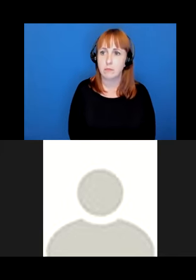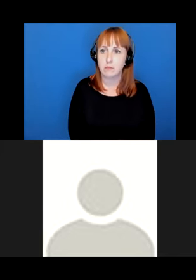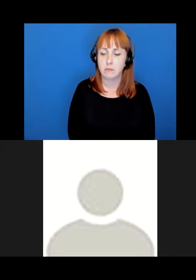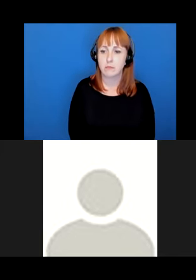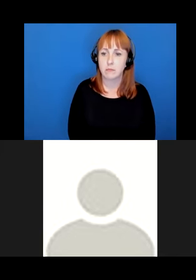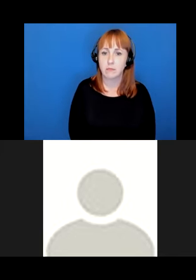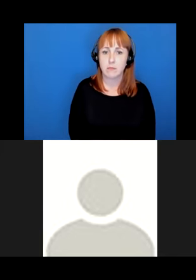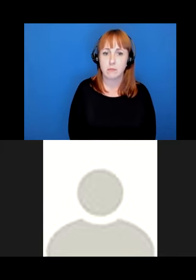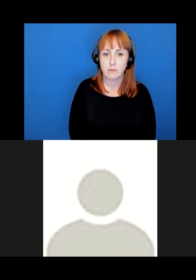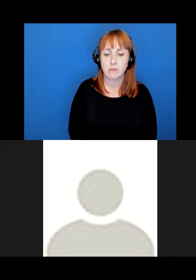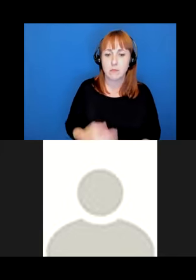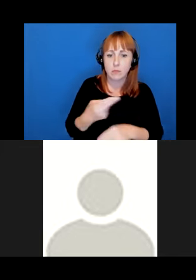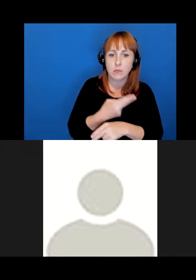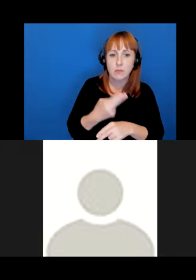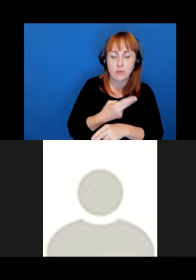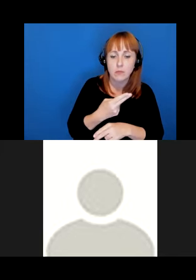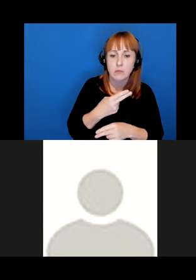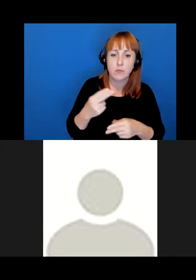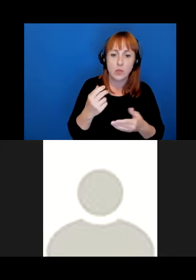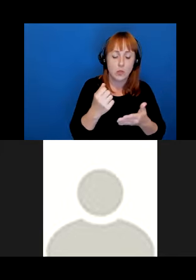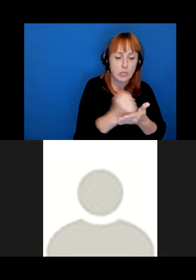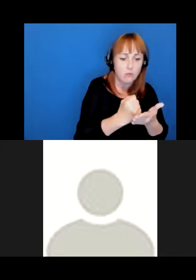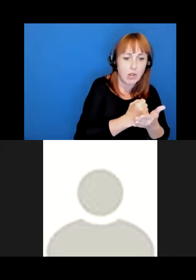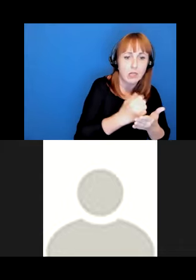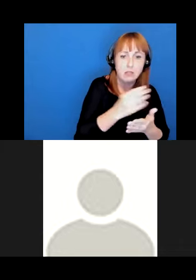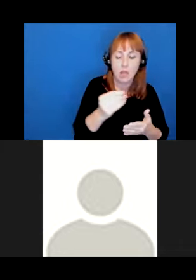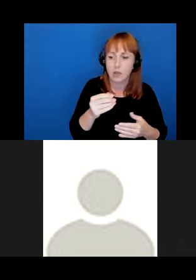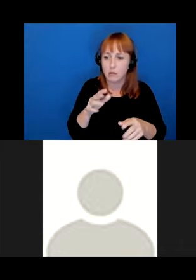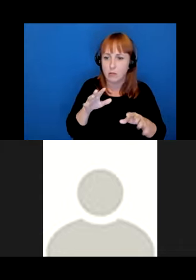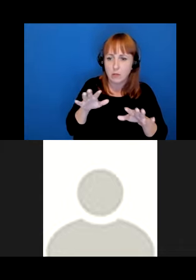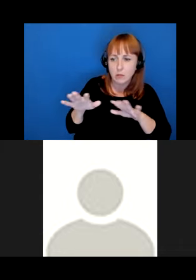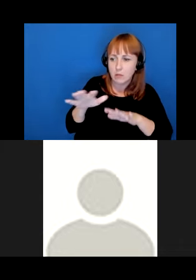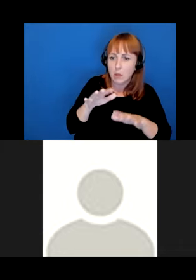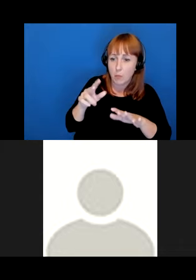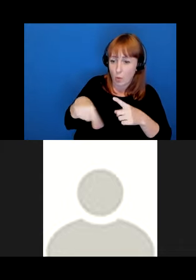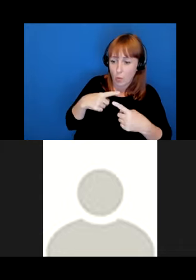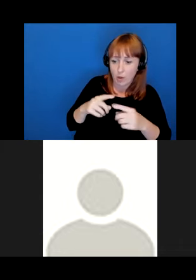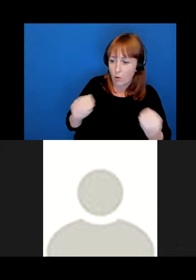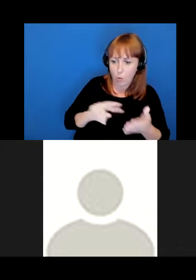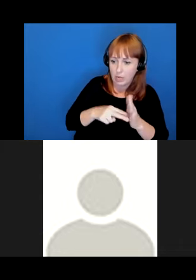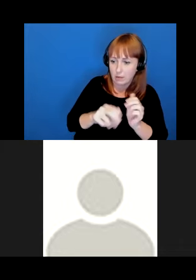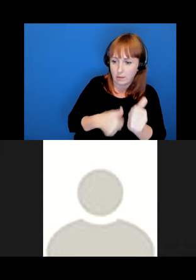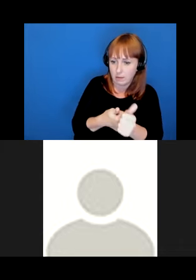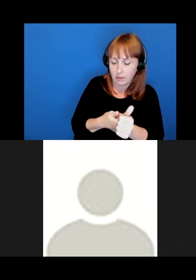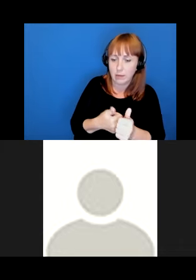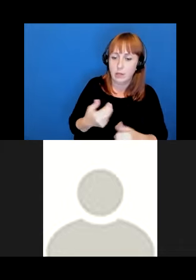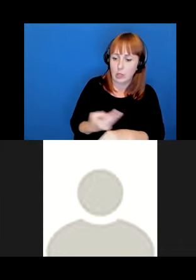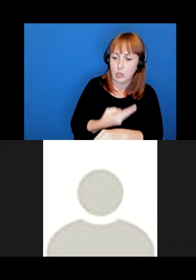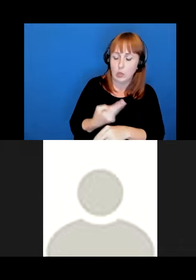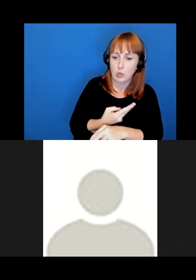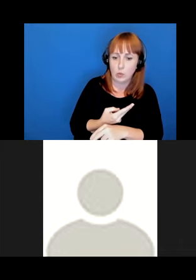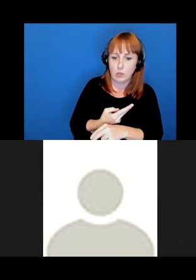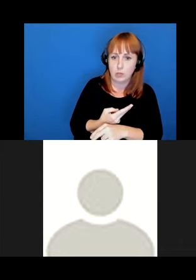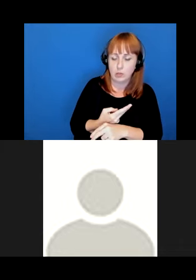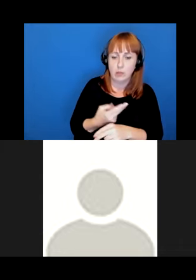intentionally as tools of erasure and subjugation, but I note that even when no such intent exists, their use nevertheless fosters